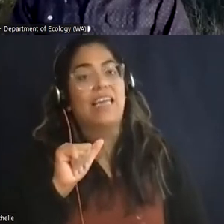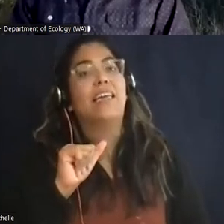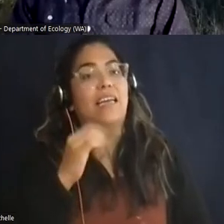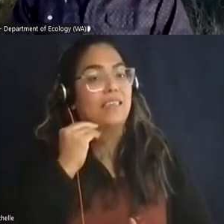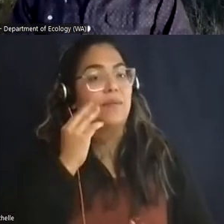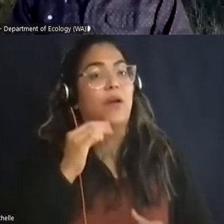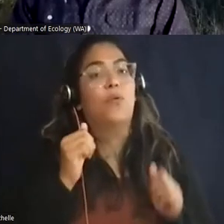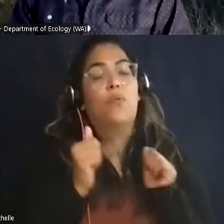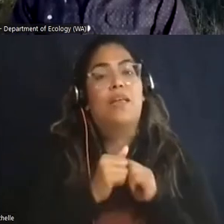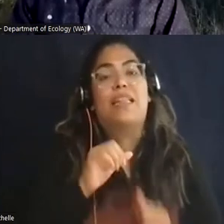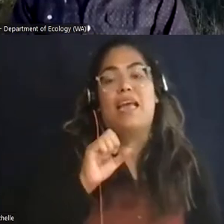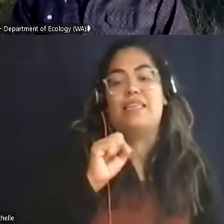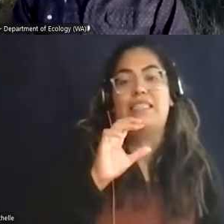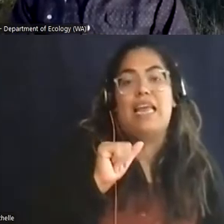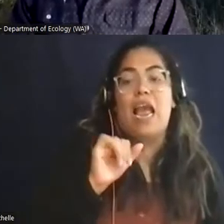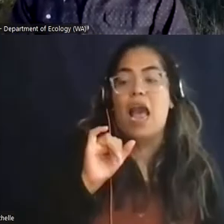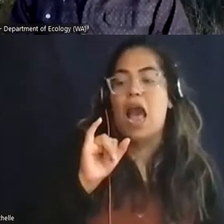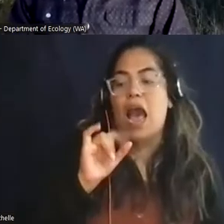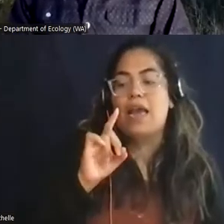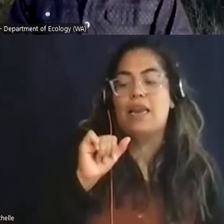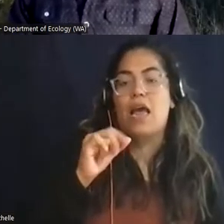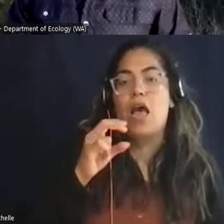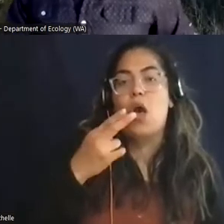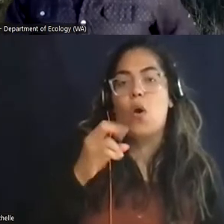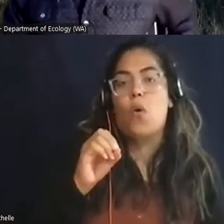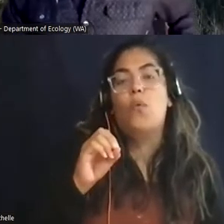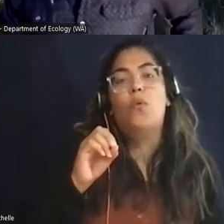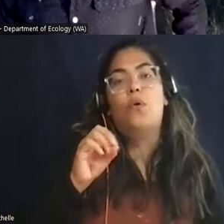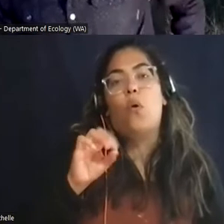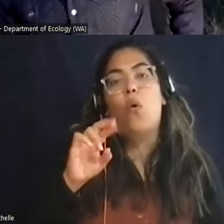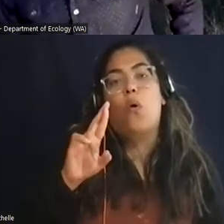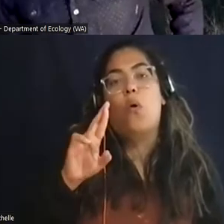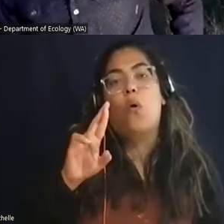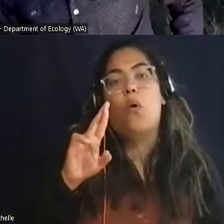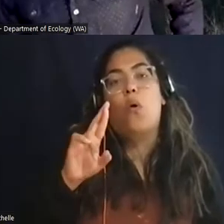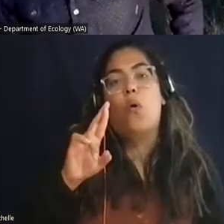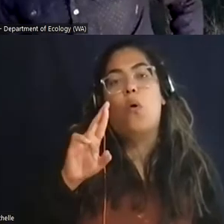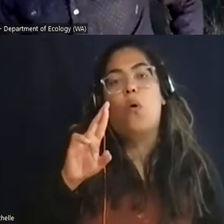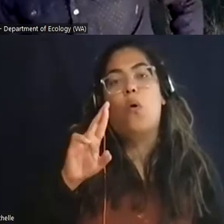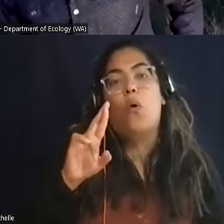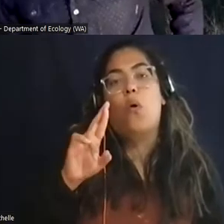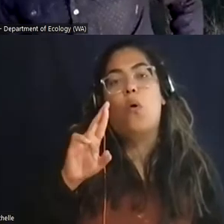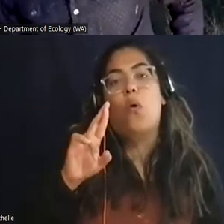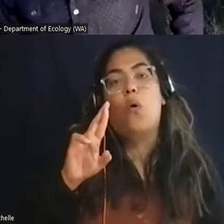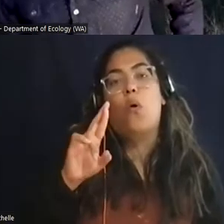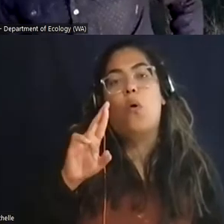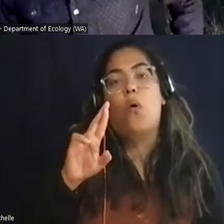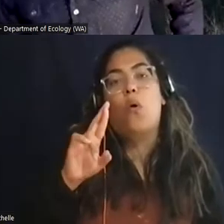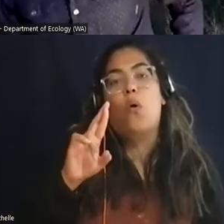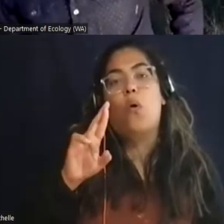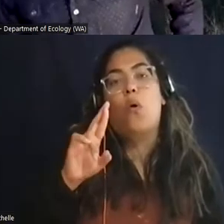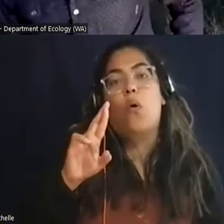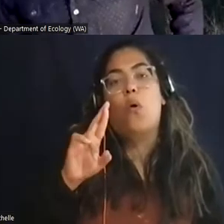um one of the bigger projects was i would stay in city of rocks for a month um and here in my